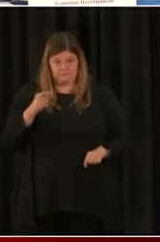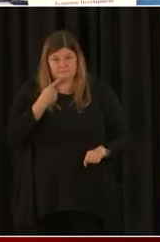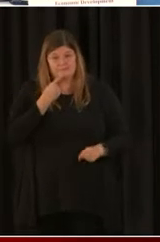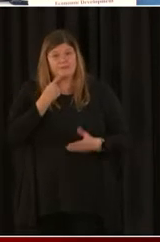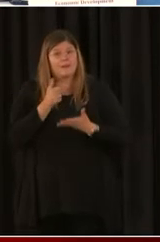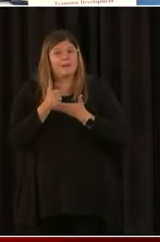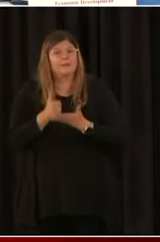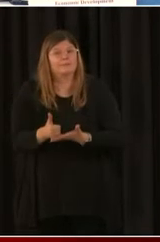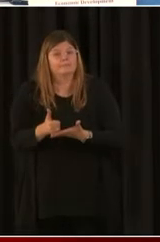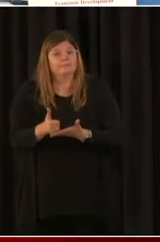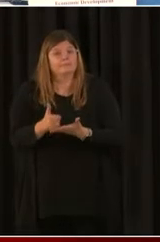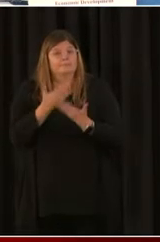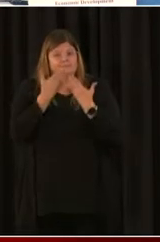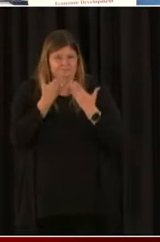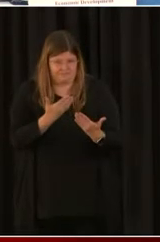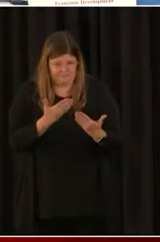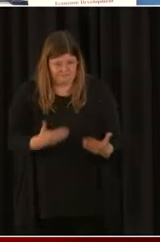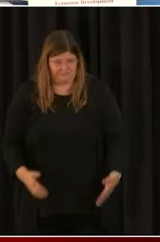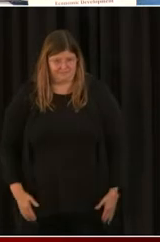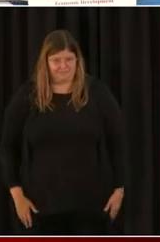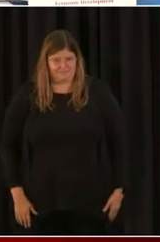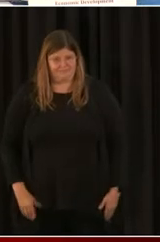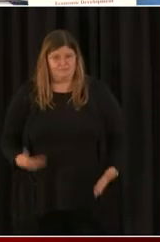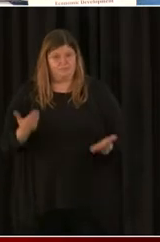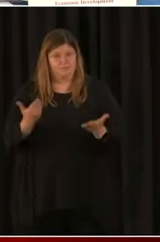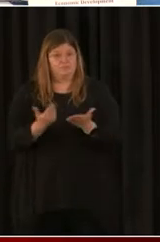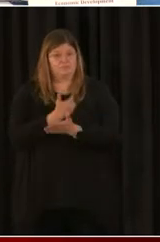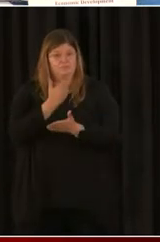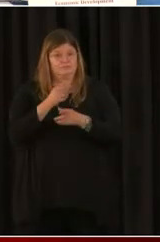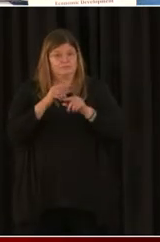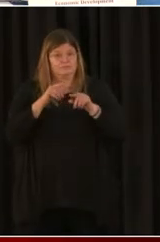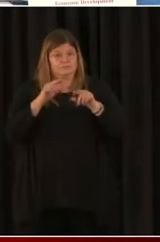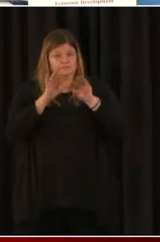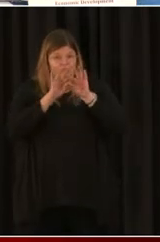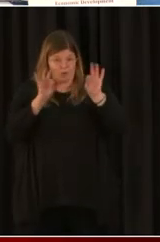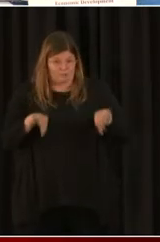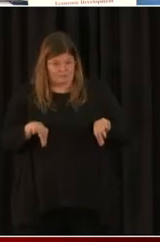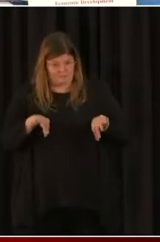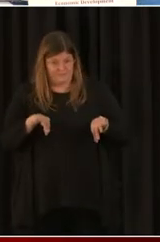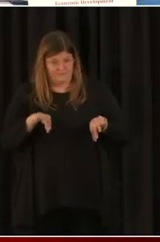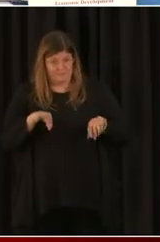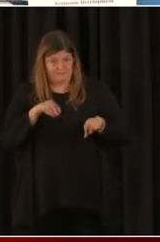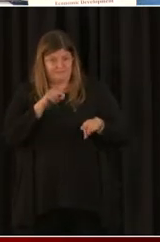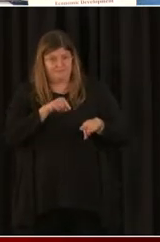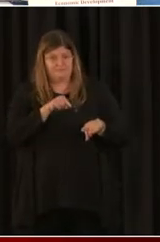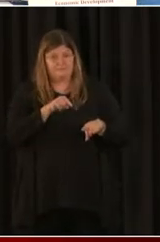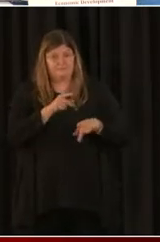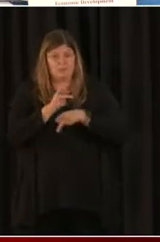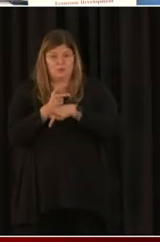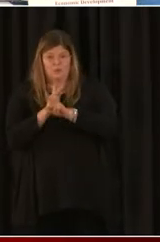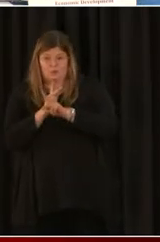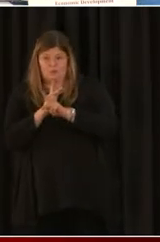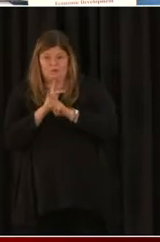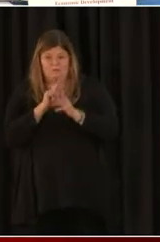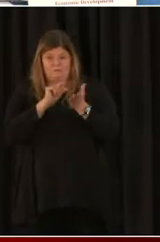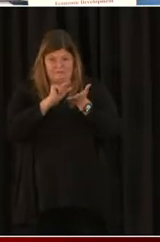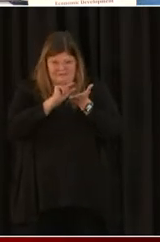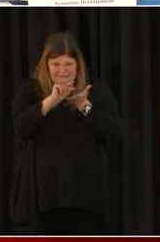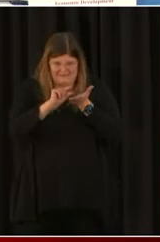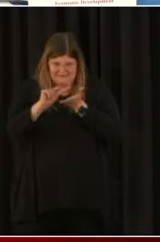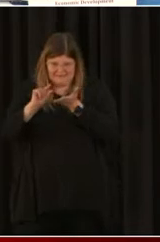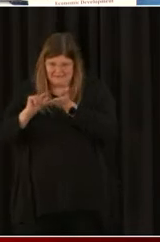out, is it more permissible? The uses are more permissible? It seemed like that might be the case from what you laid out in your presentation.